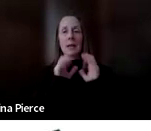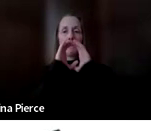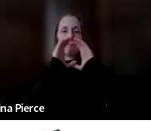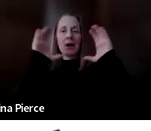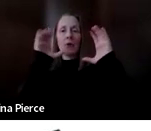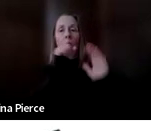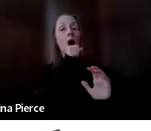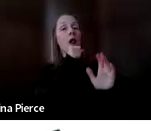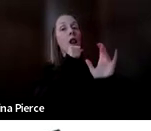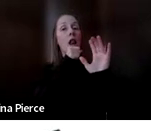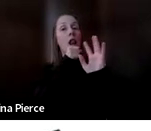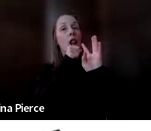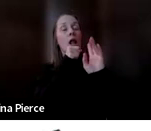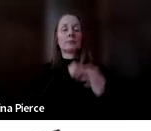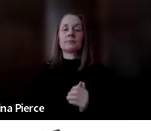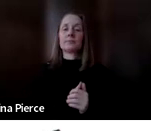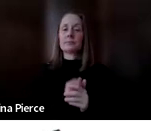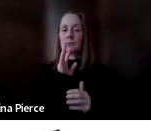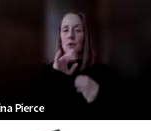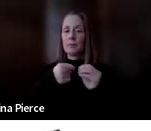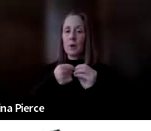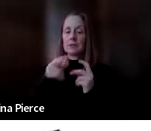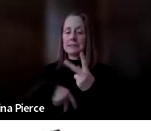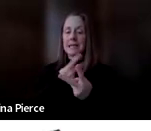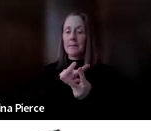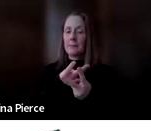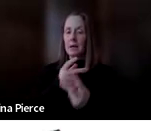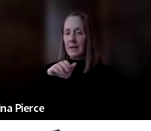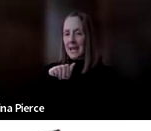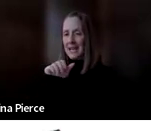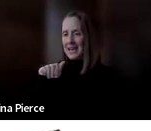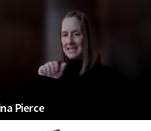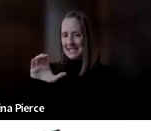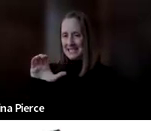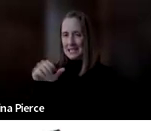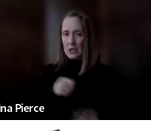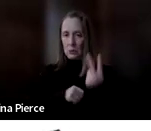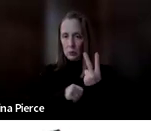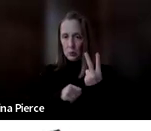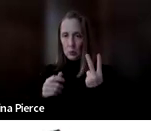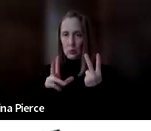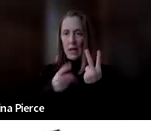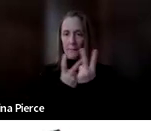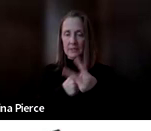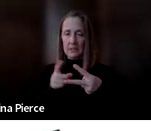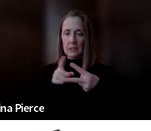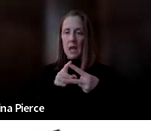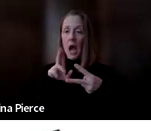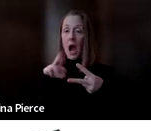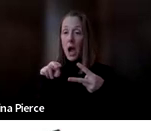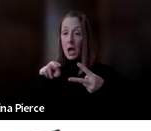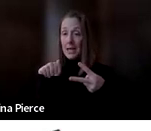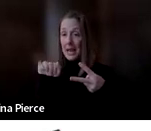So let's talk a little bit about the types of AAC. There are two main types of AAC. We have unaided